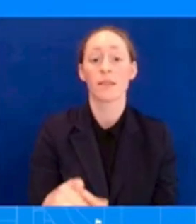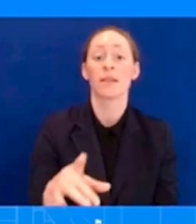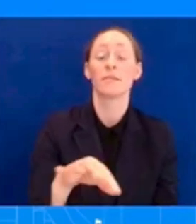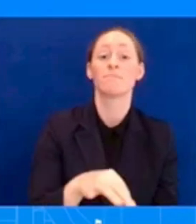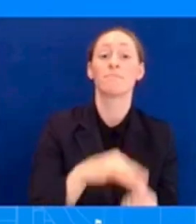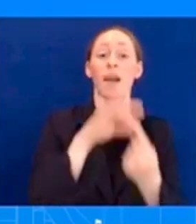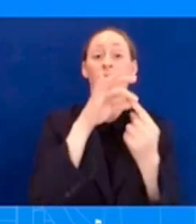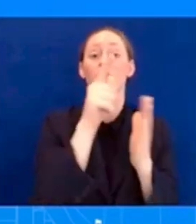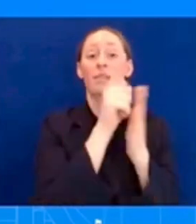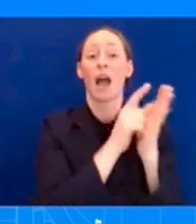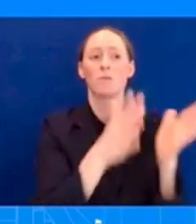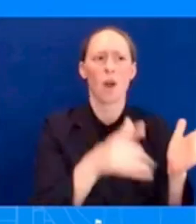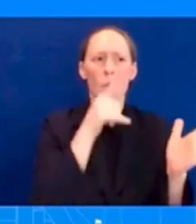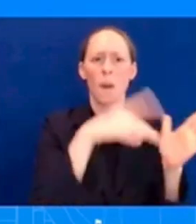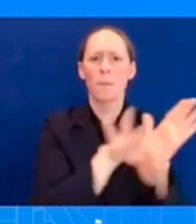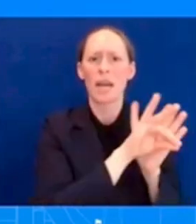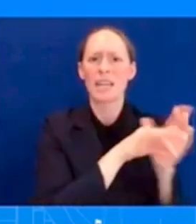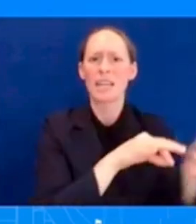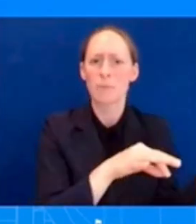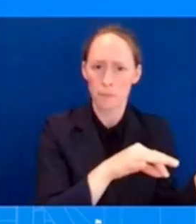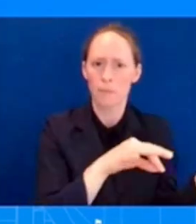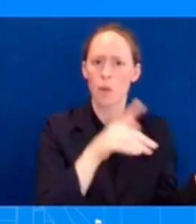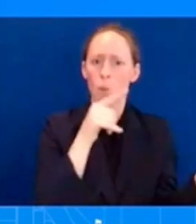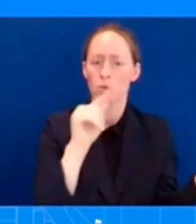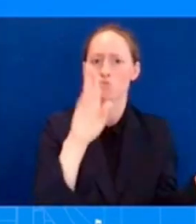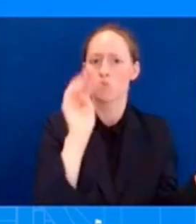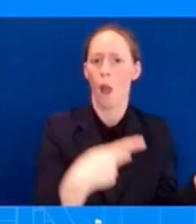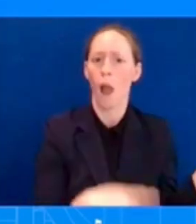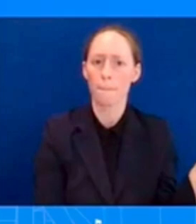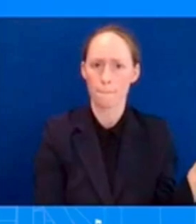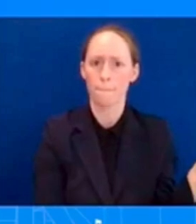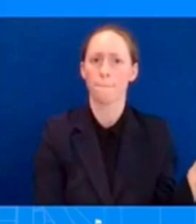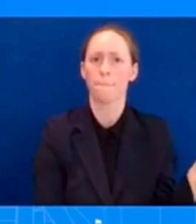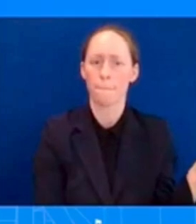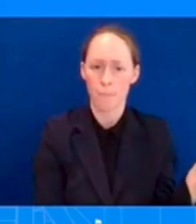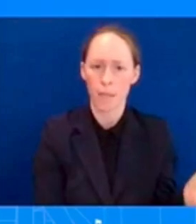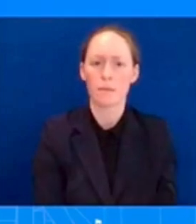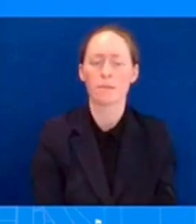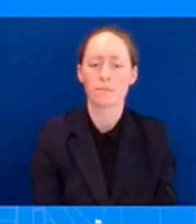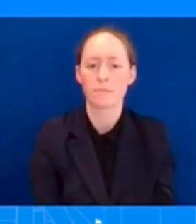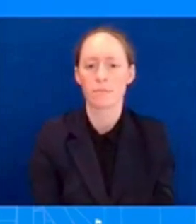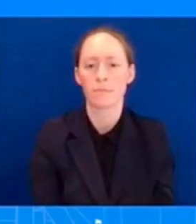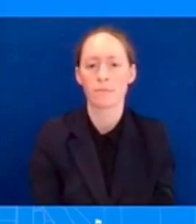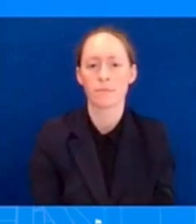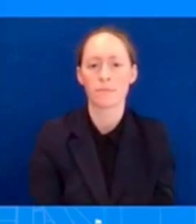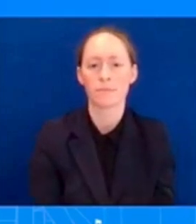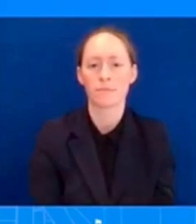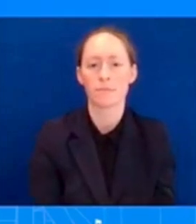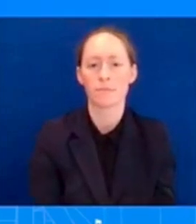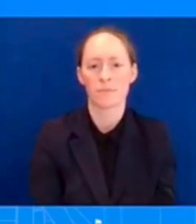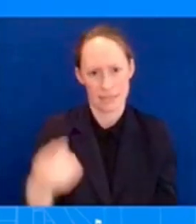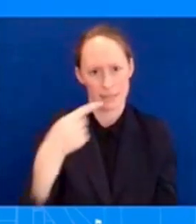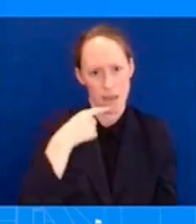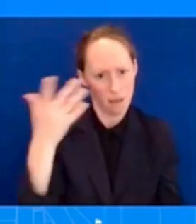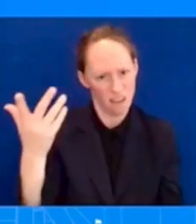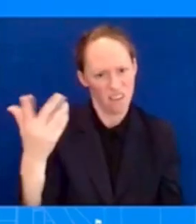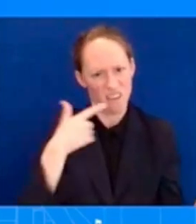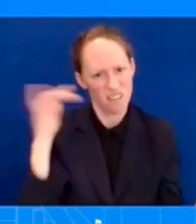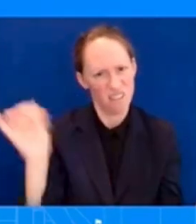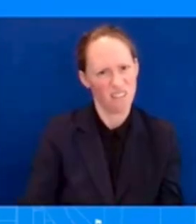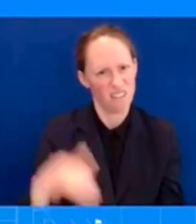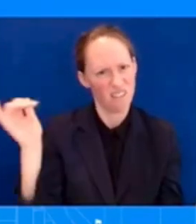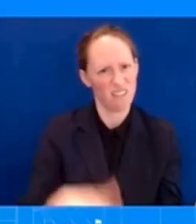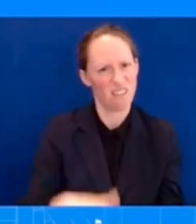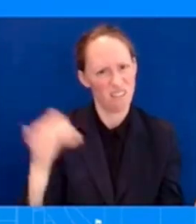White House have used to defend the plea deal that was previously in place as well as the five-year time frame that this investigation had been